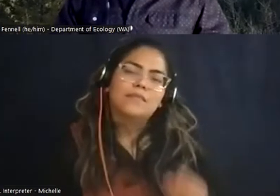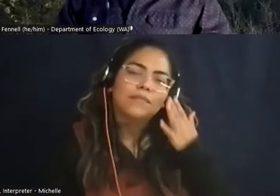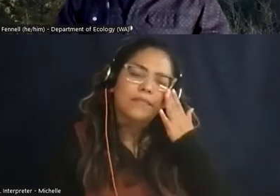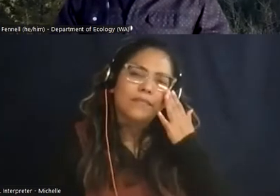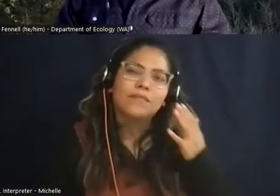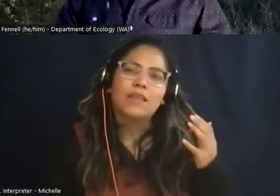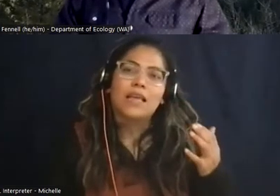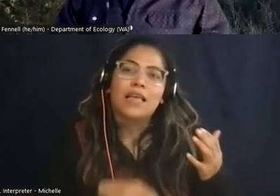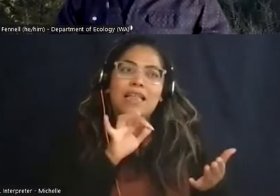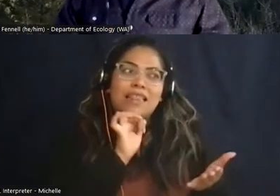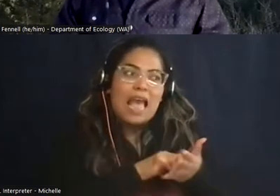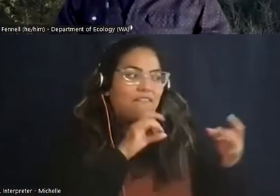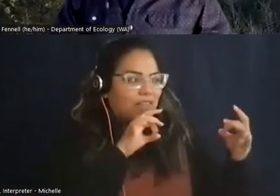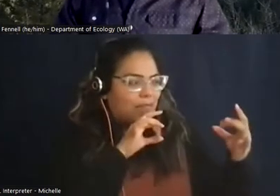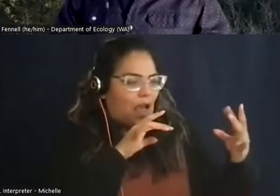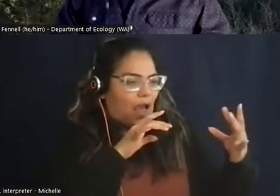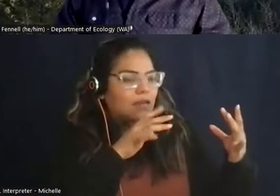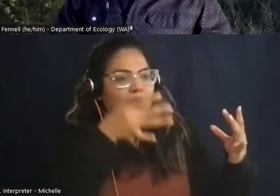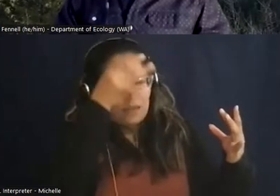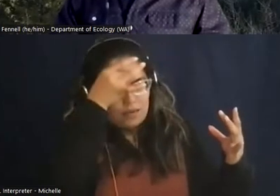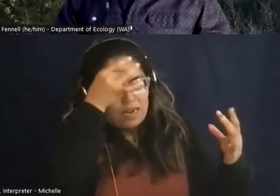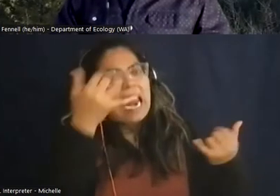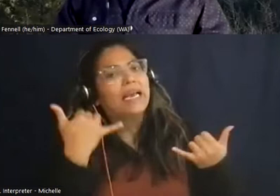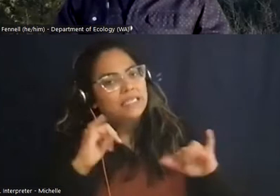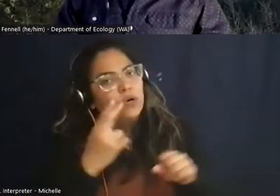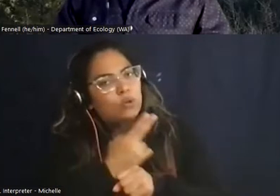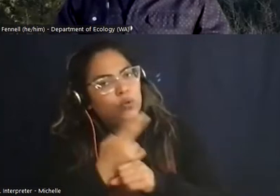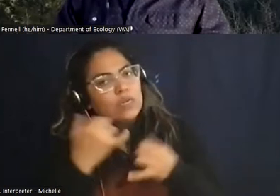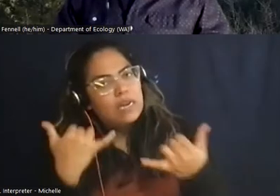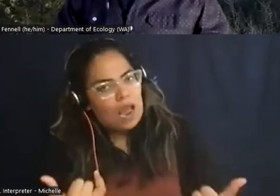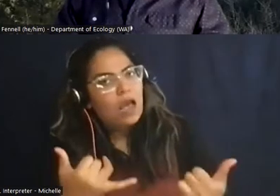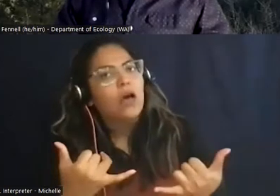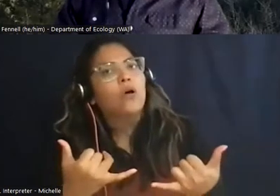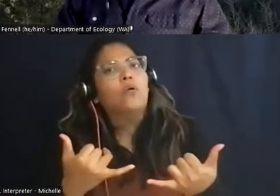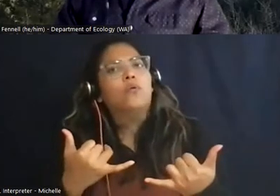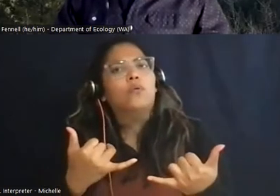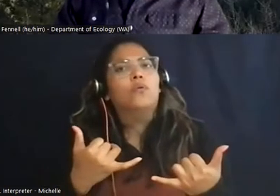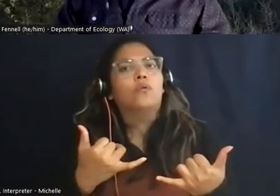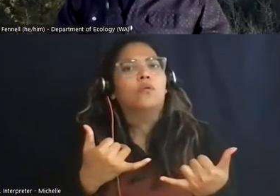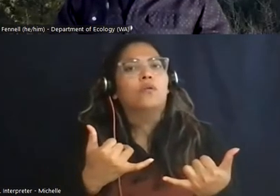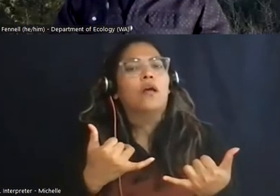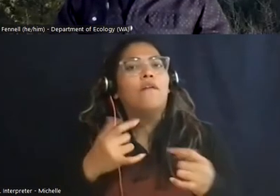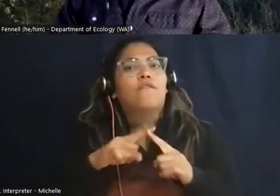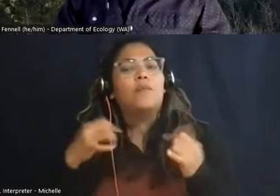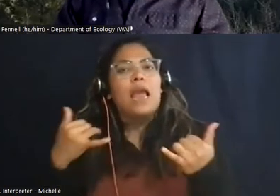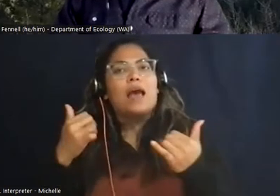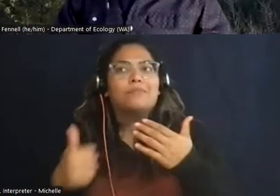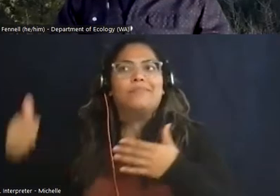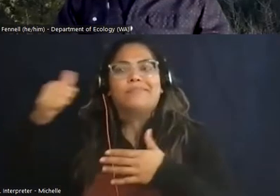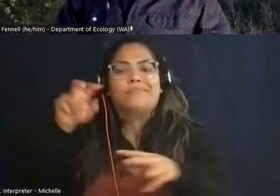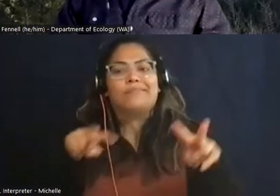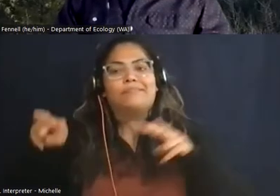that stuck with me and i continue to use that and you know diversity in the workplace from an enterprise perspective you can